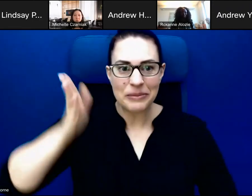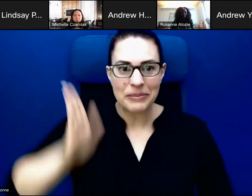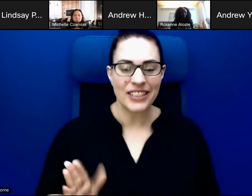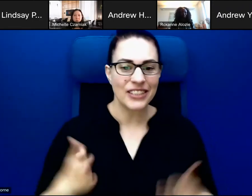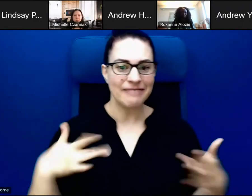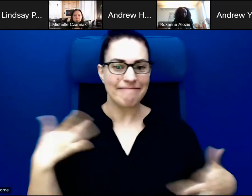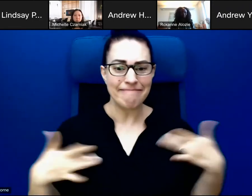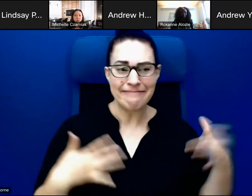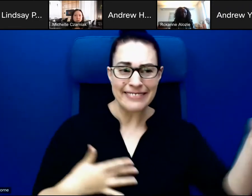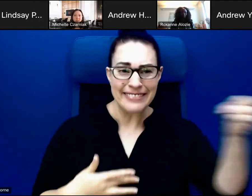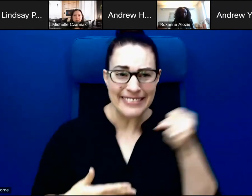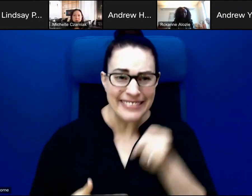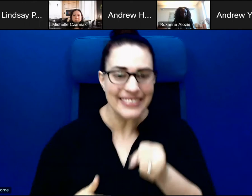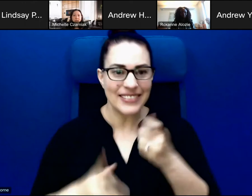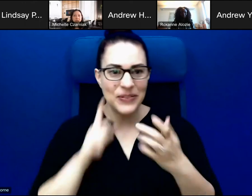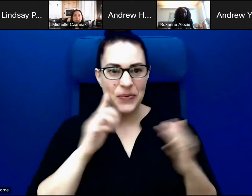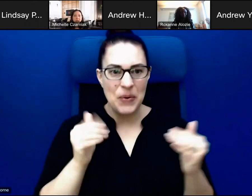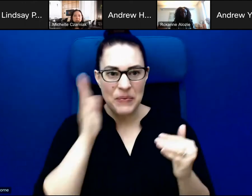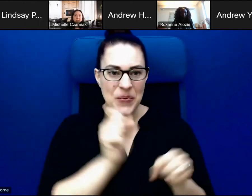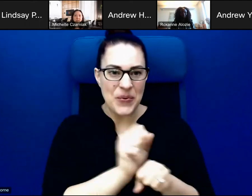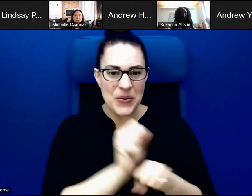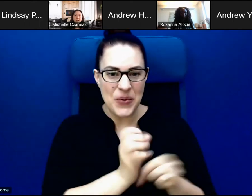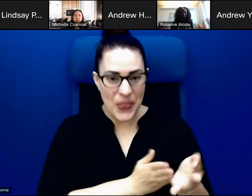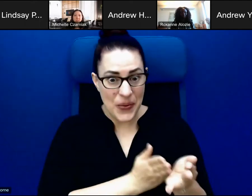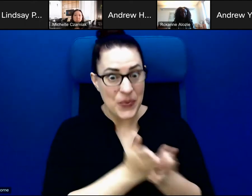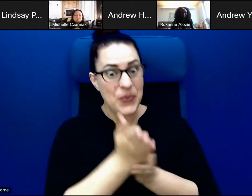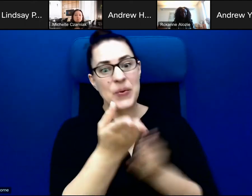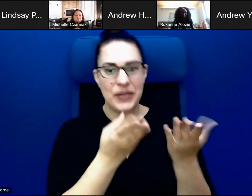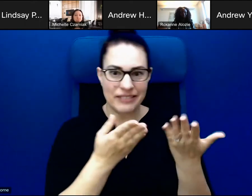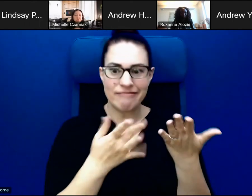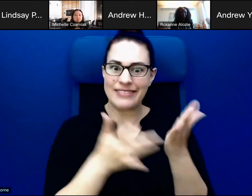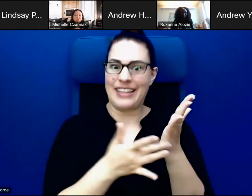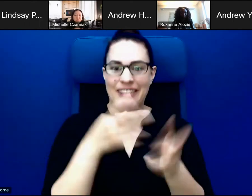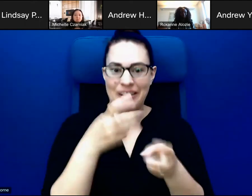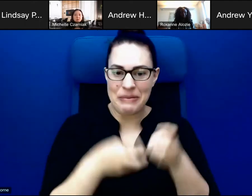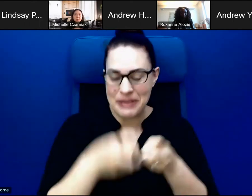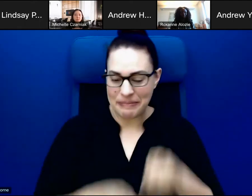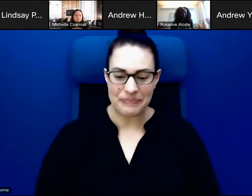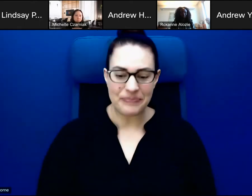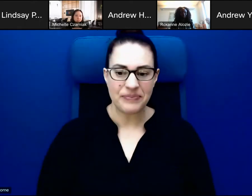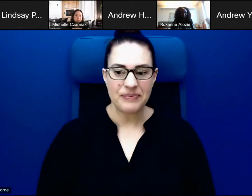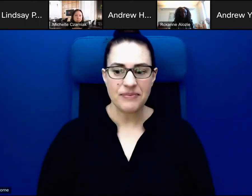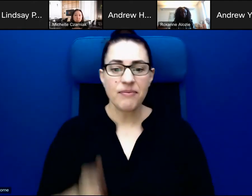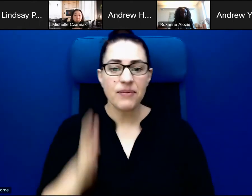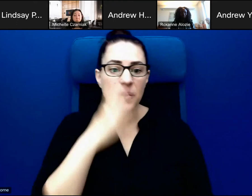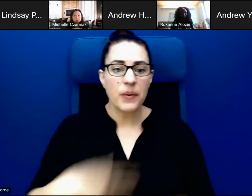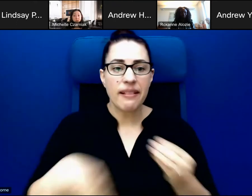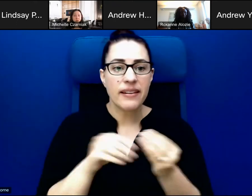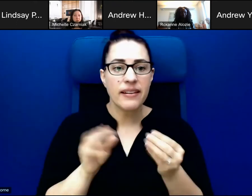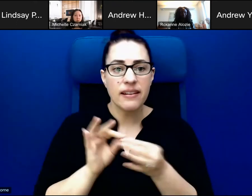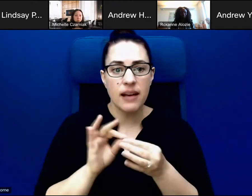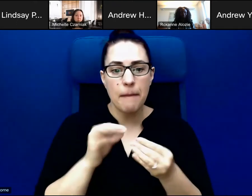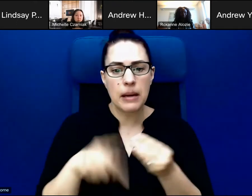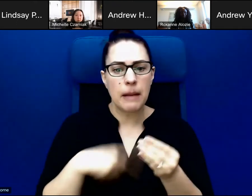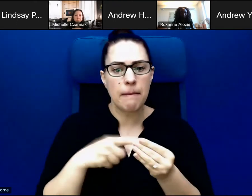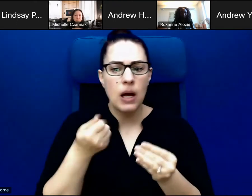we'll keep working through that. And I did want to mention, you know, a couple of stats that you may